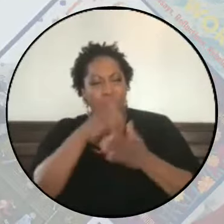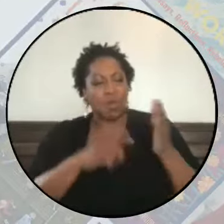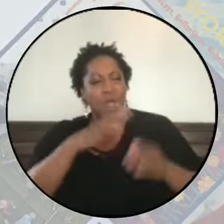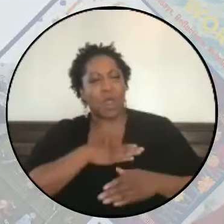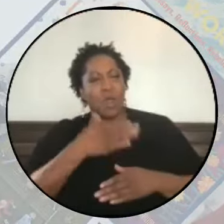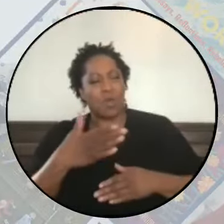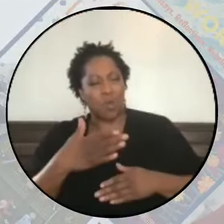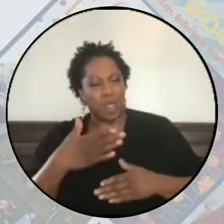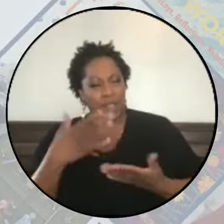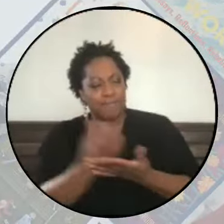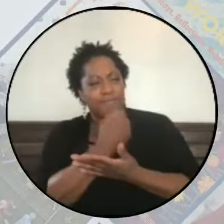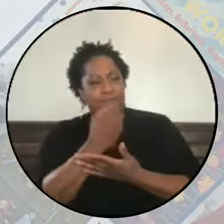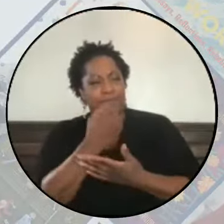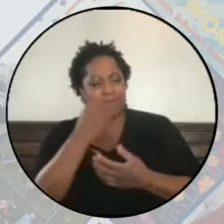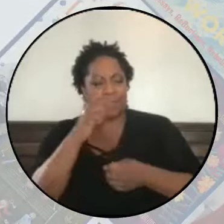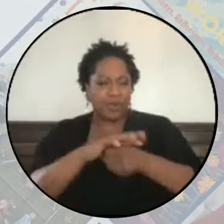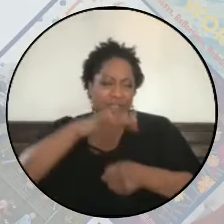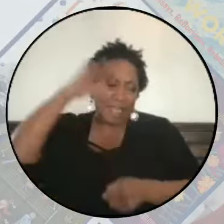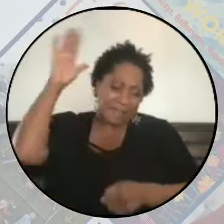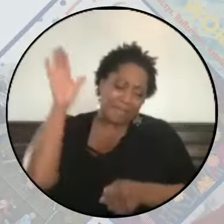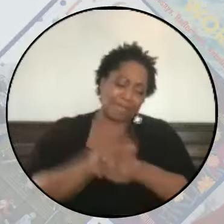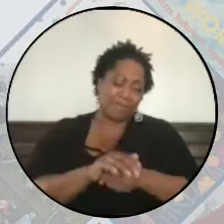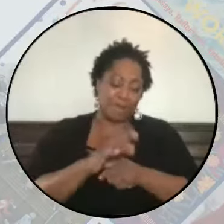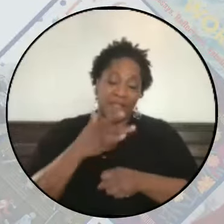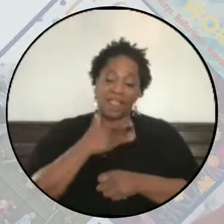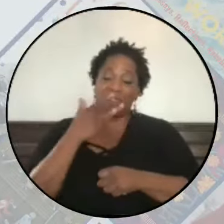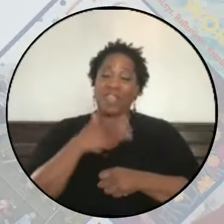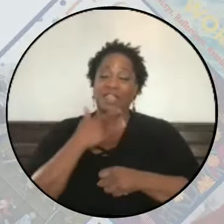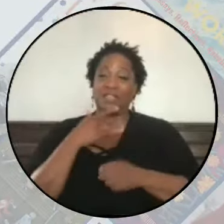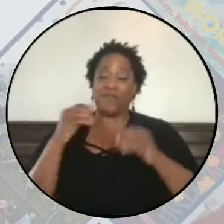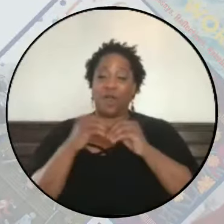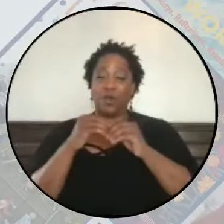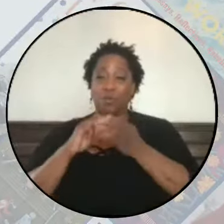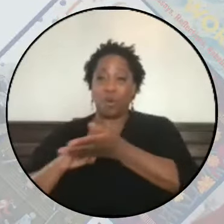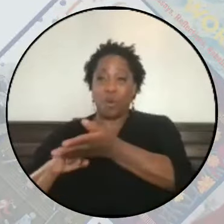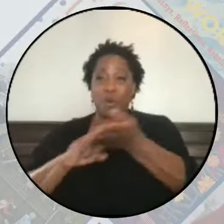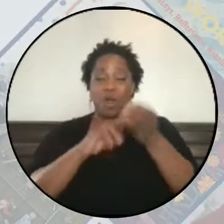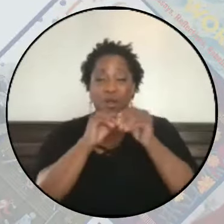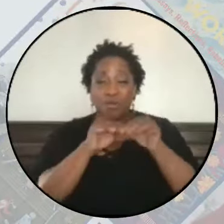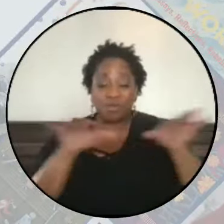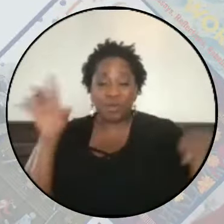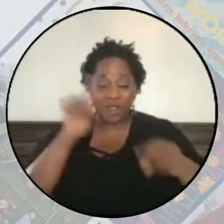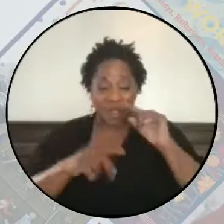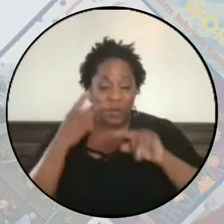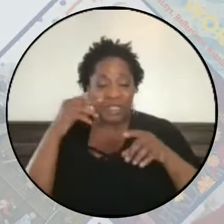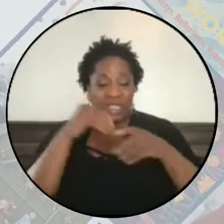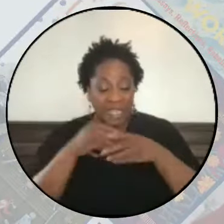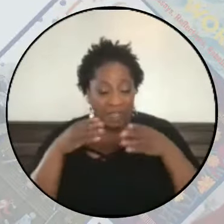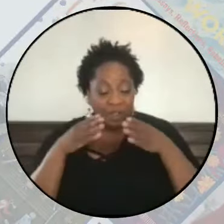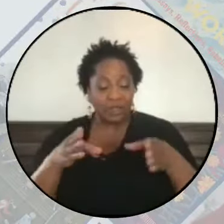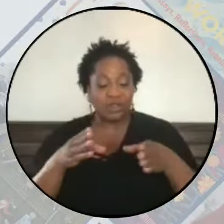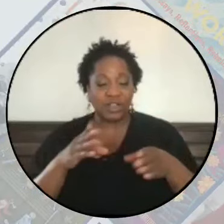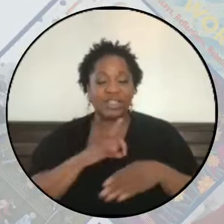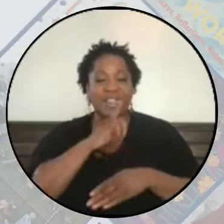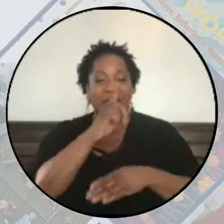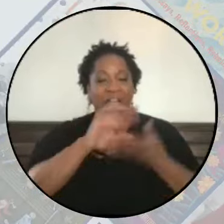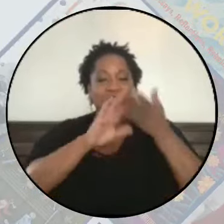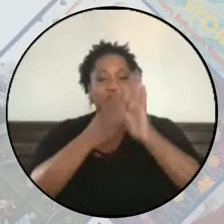that outrage that I believe is felt more widely than we see in the streets to actually be